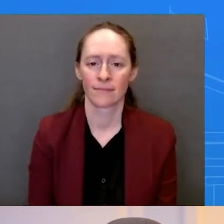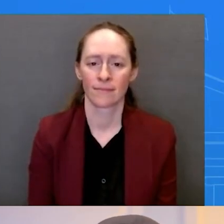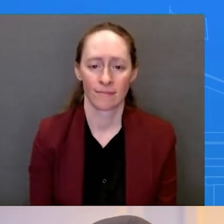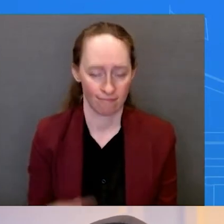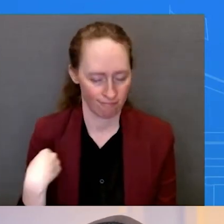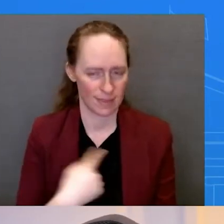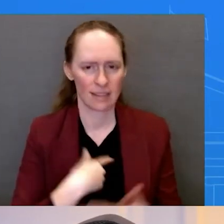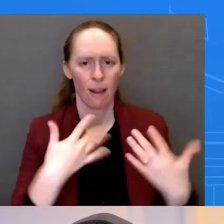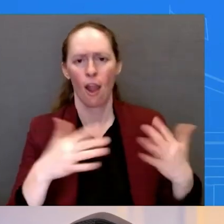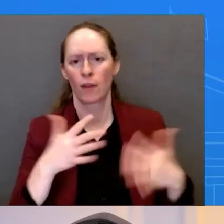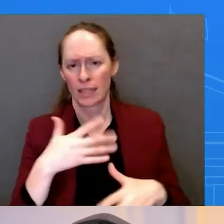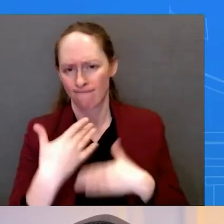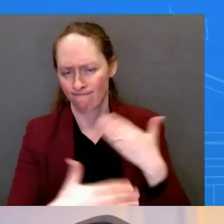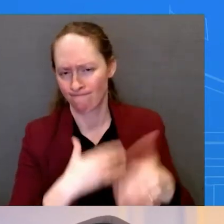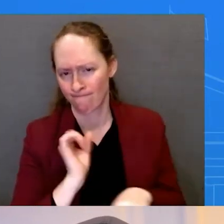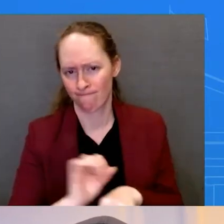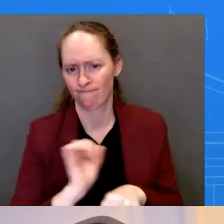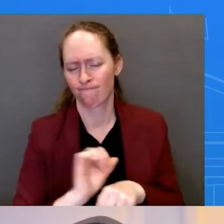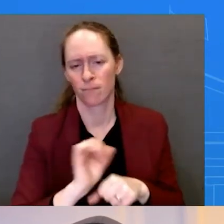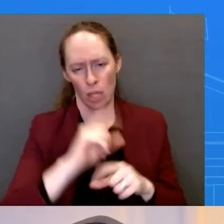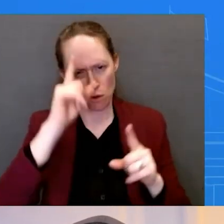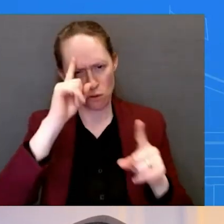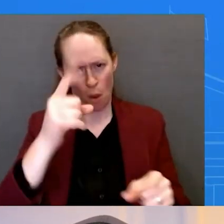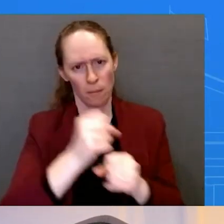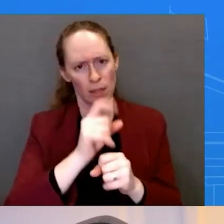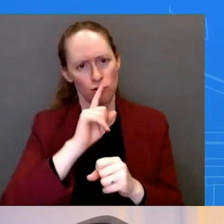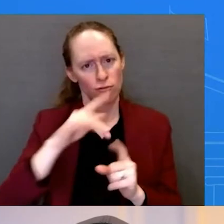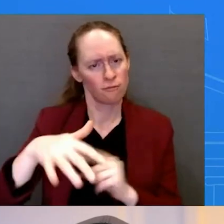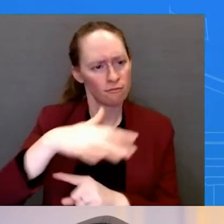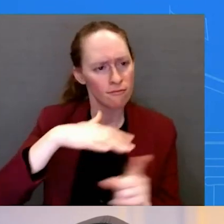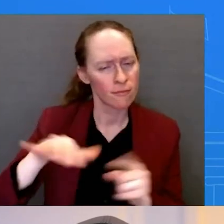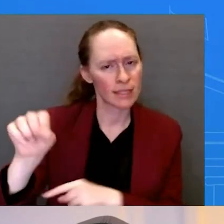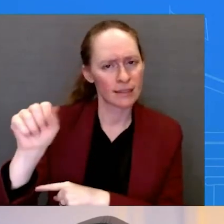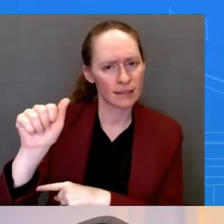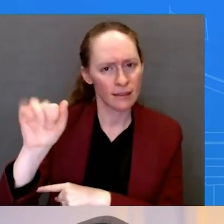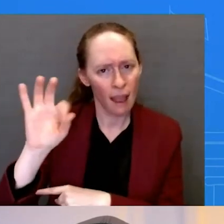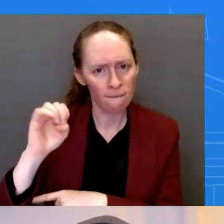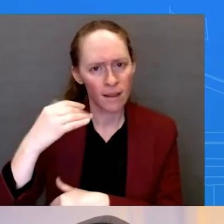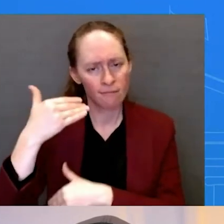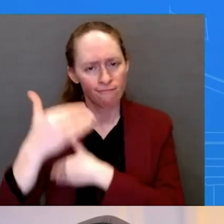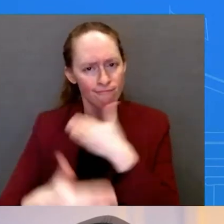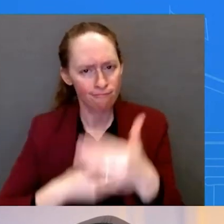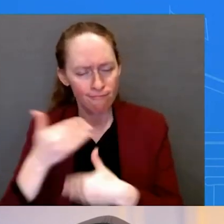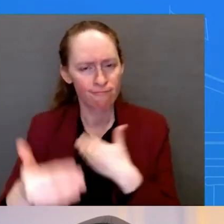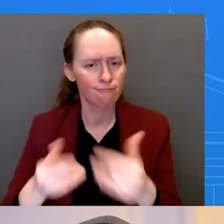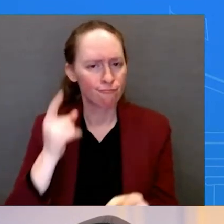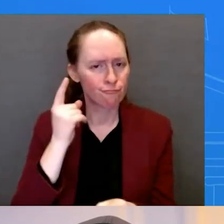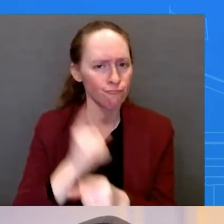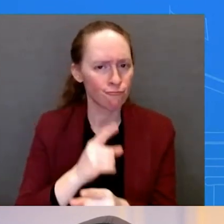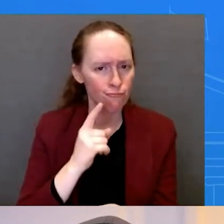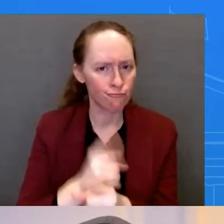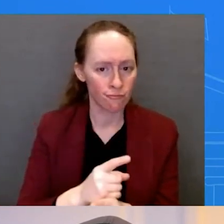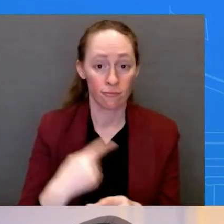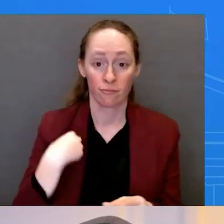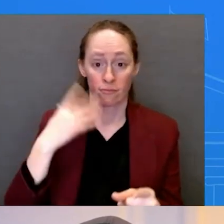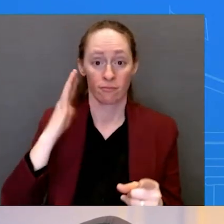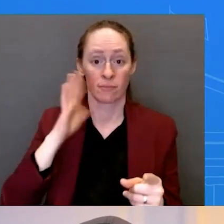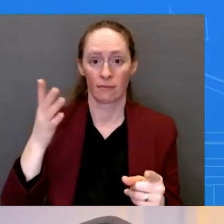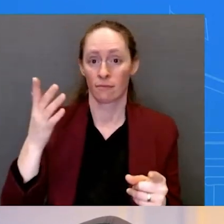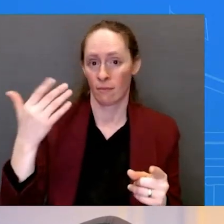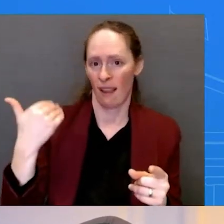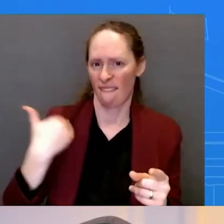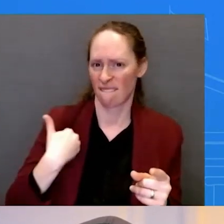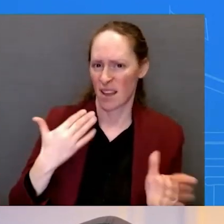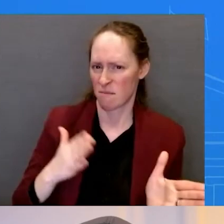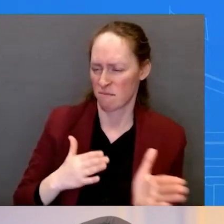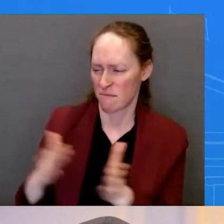more to share on the proposed preparedness next week before the December 21st date. But look, we